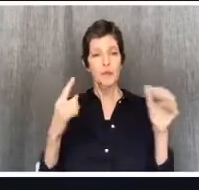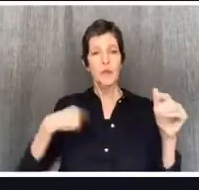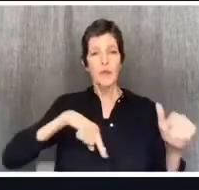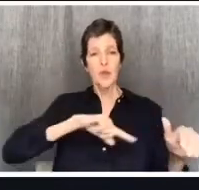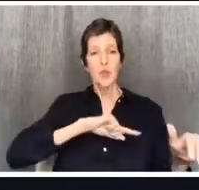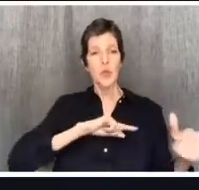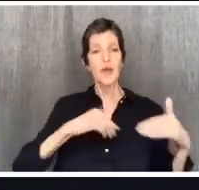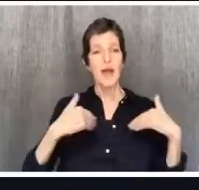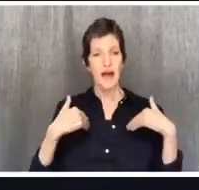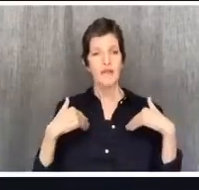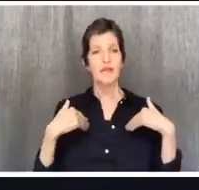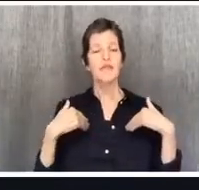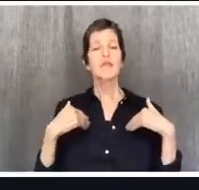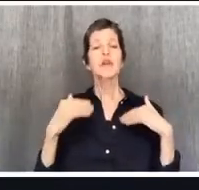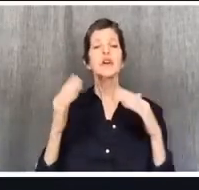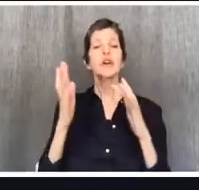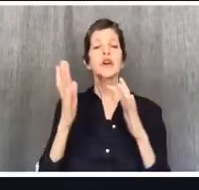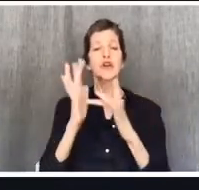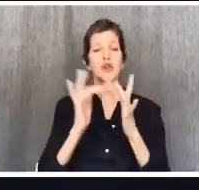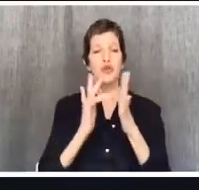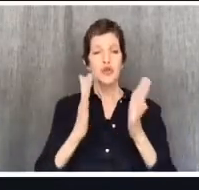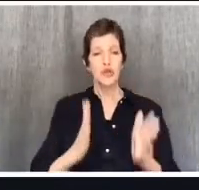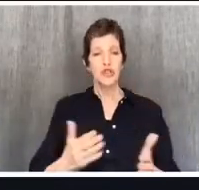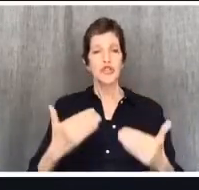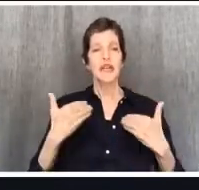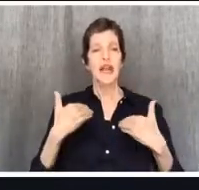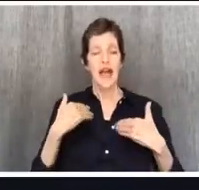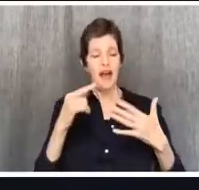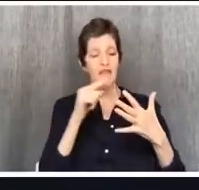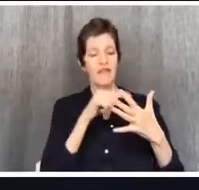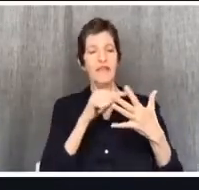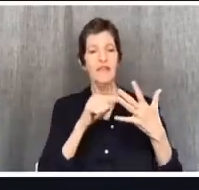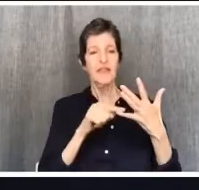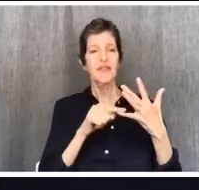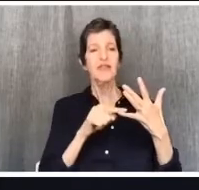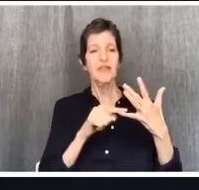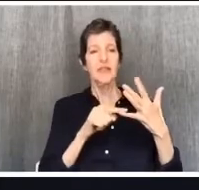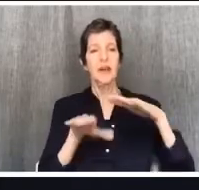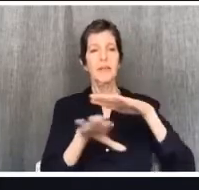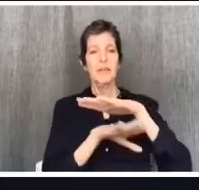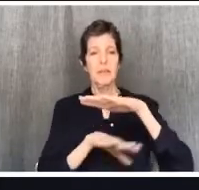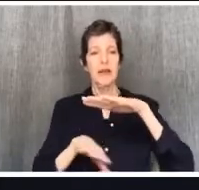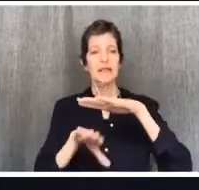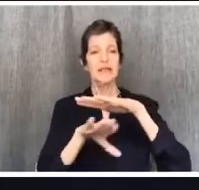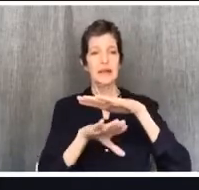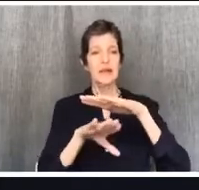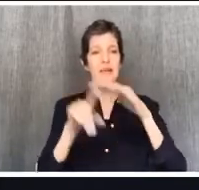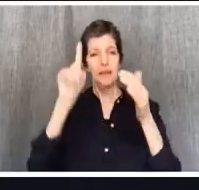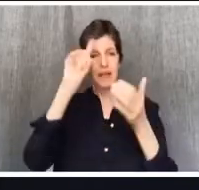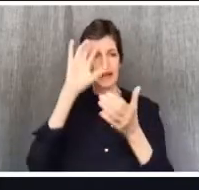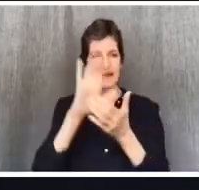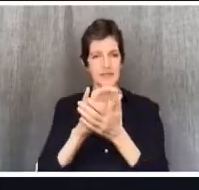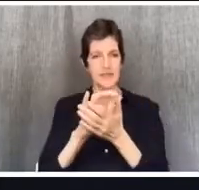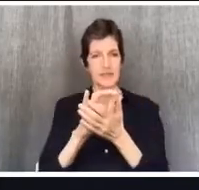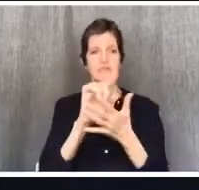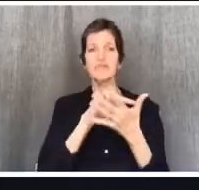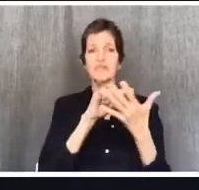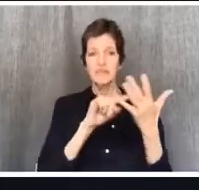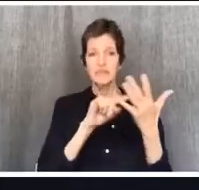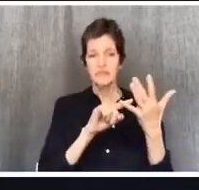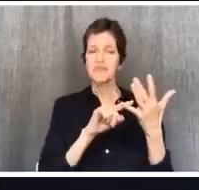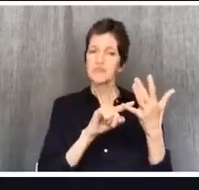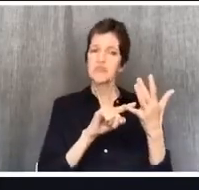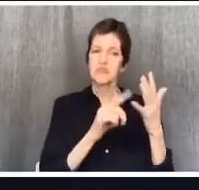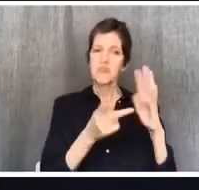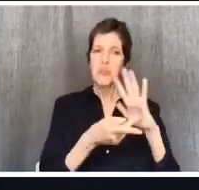Christians have core central beliefs that are essential to them being Christians. But beyond that, there's a great deal of